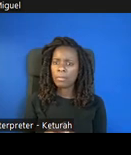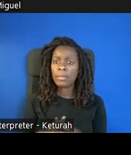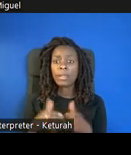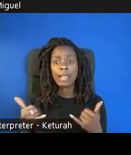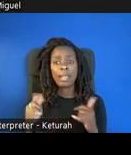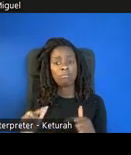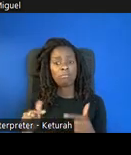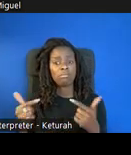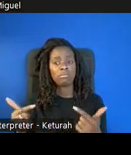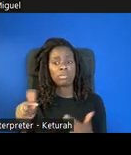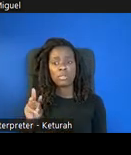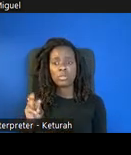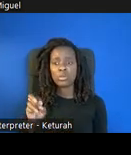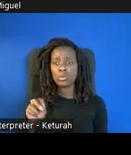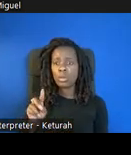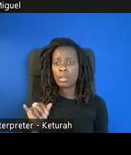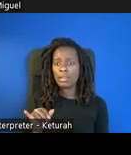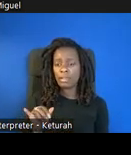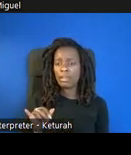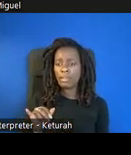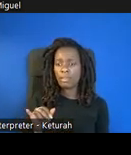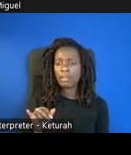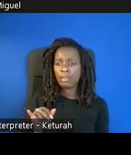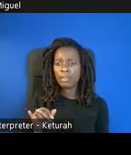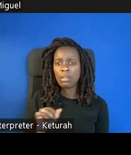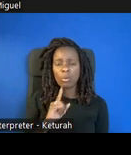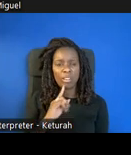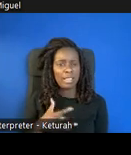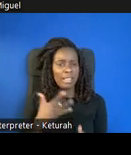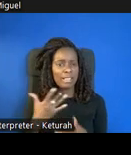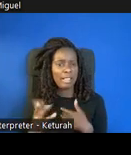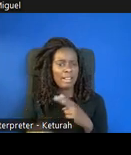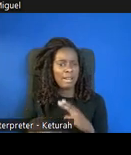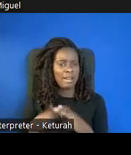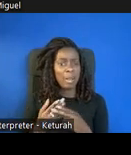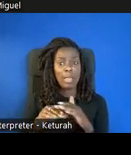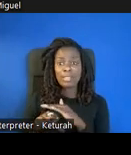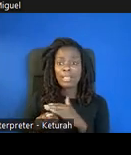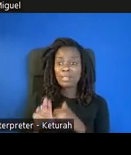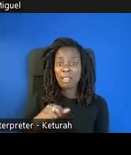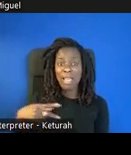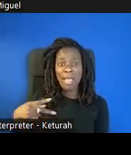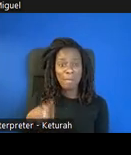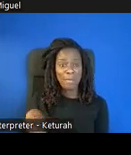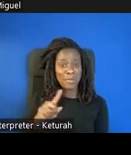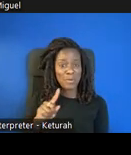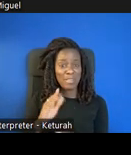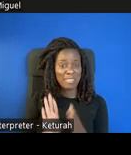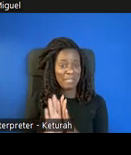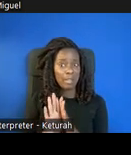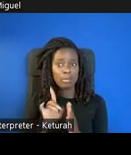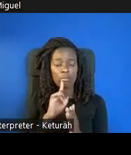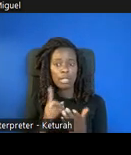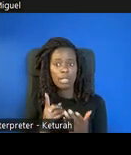to Wendy. Actually, we're really excited about accessible app that you guys have developed to integrate